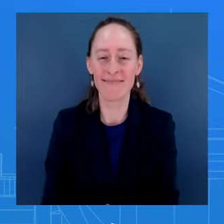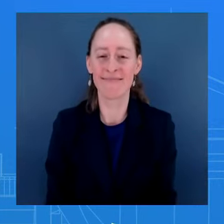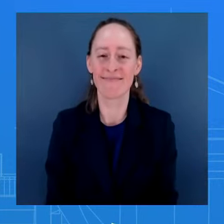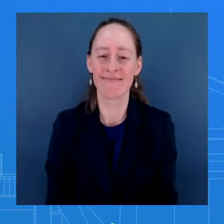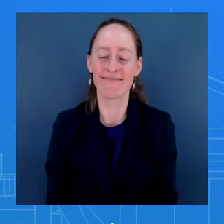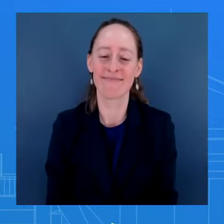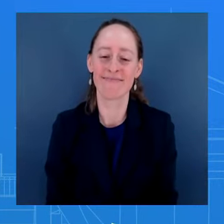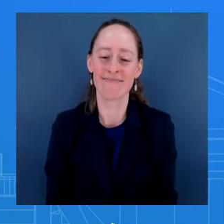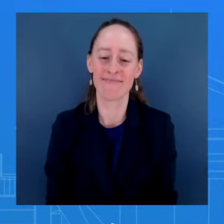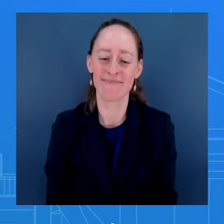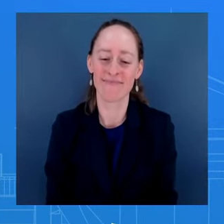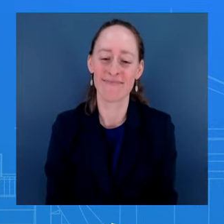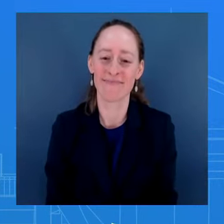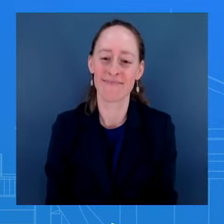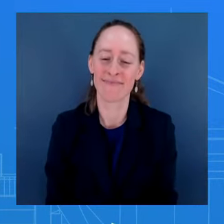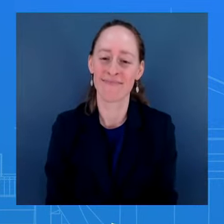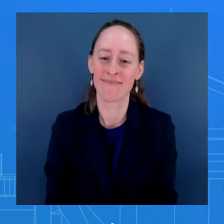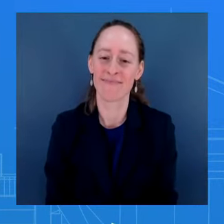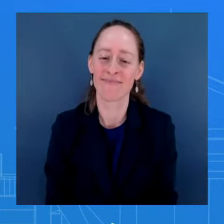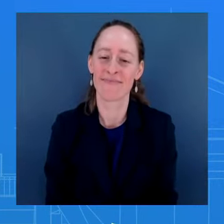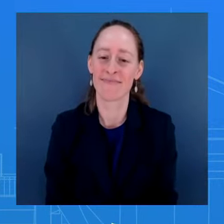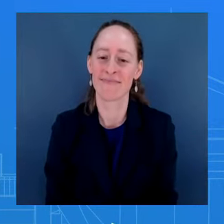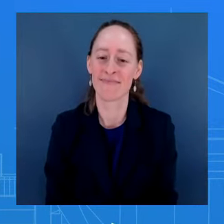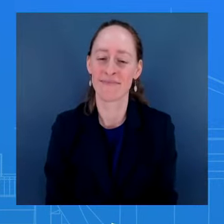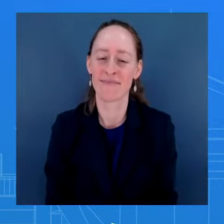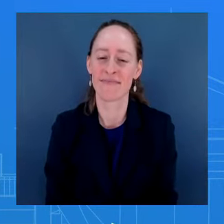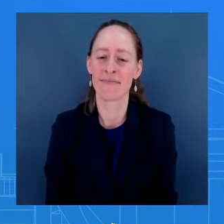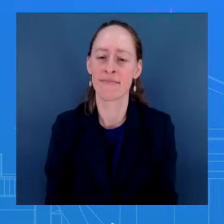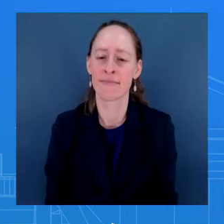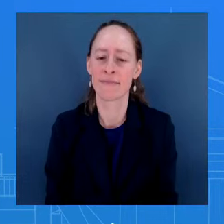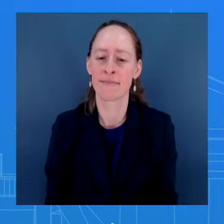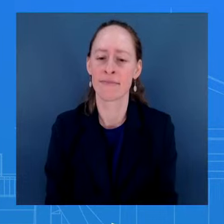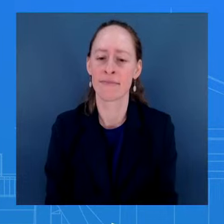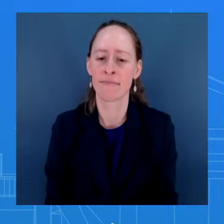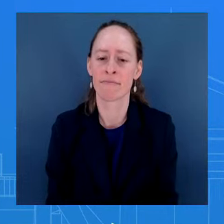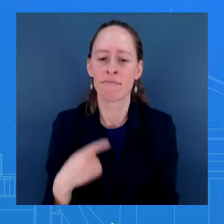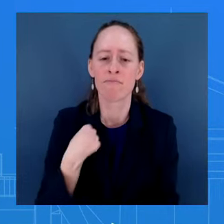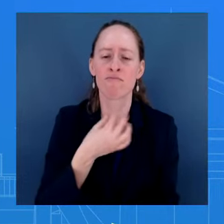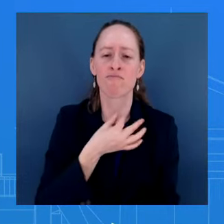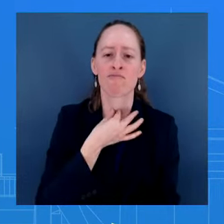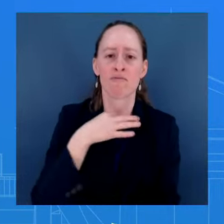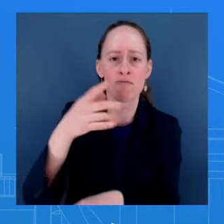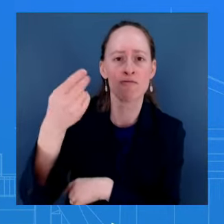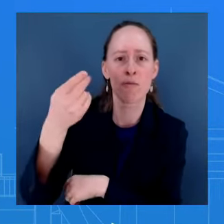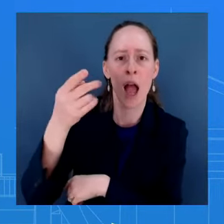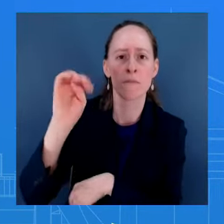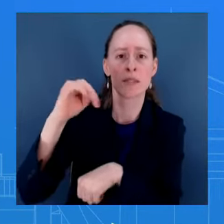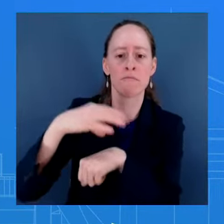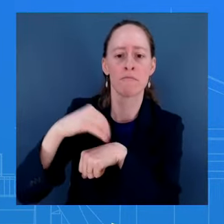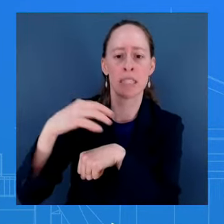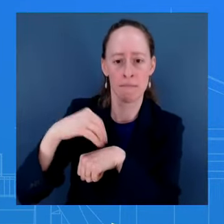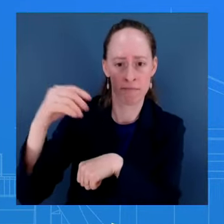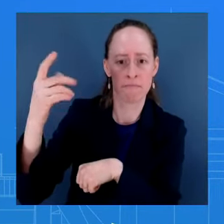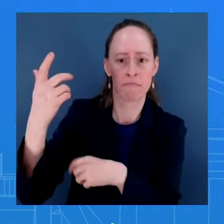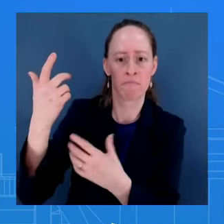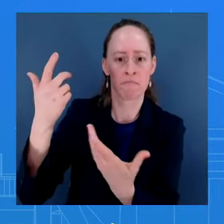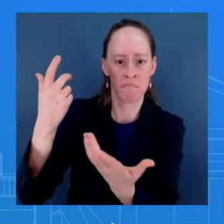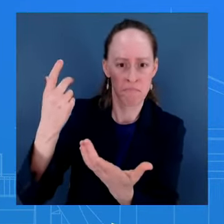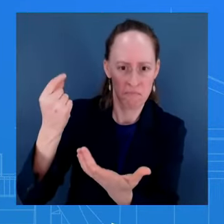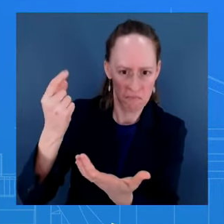of Sweden tomorrow? He's on his way here. Will he be a guest at the State of the Union? And will the President – I know you don't want to